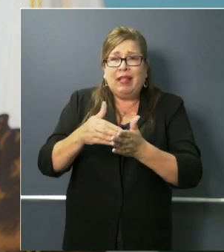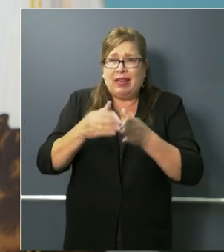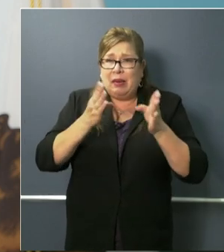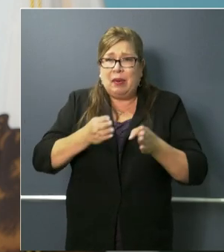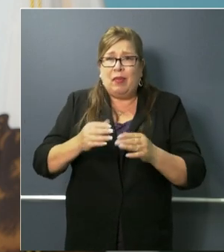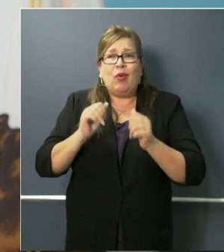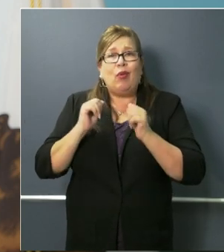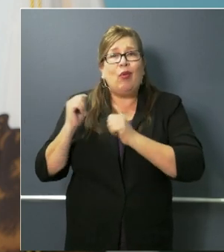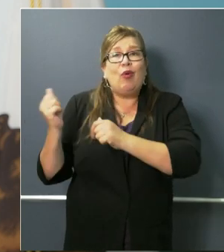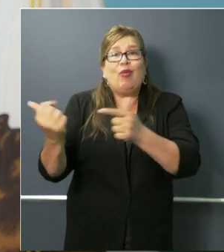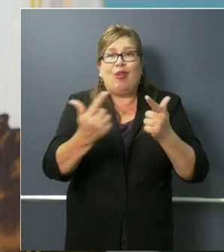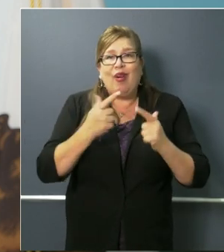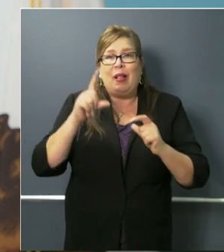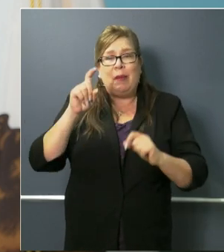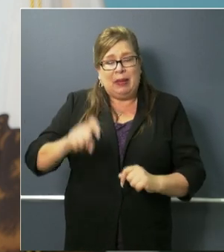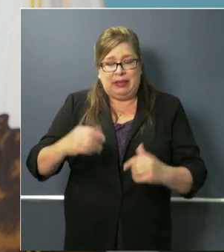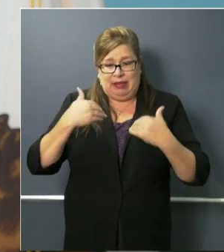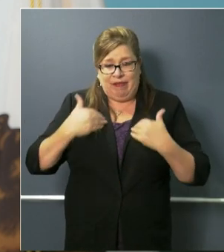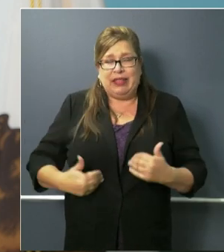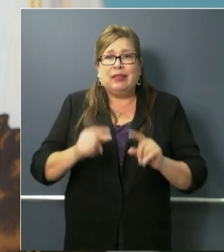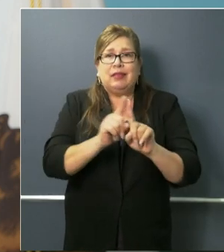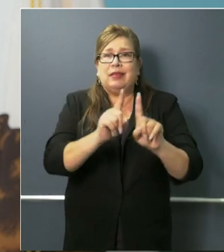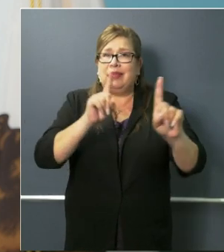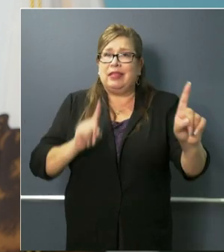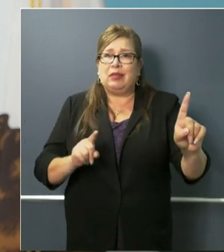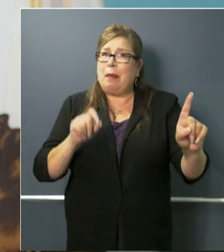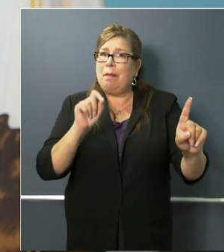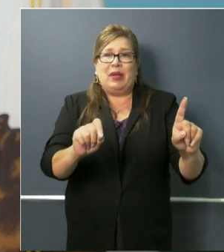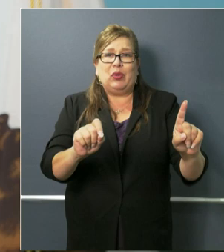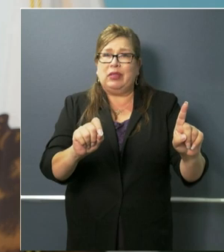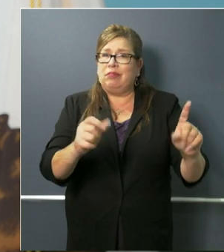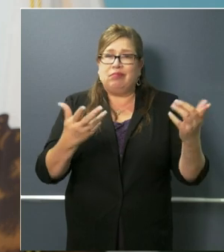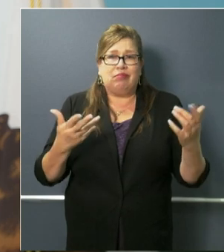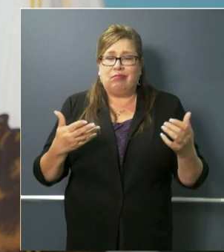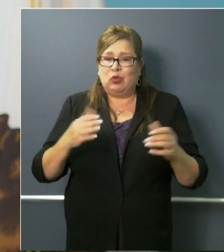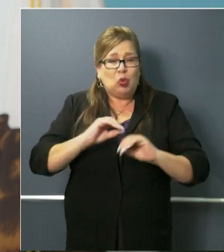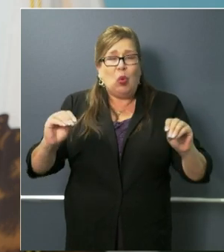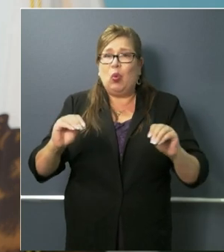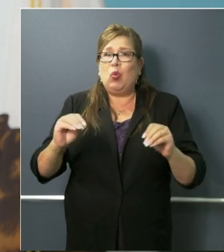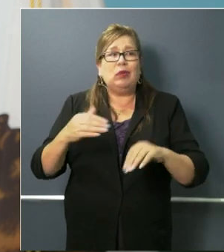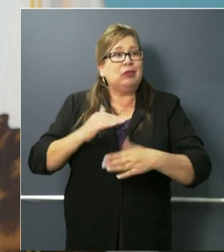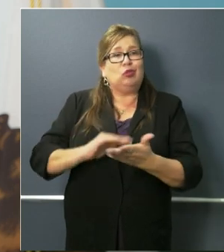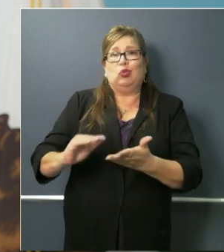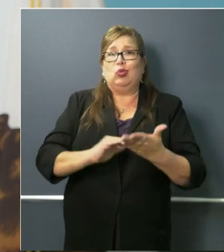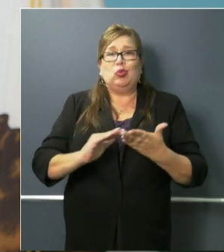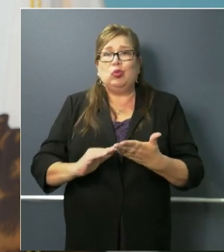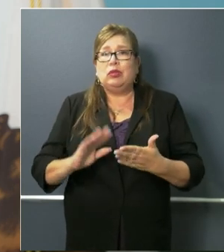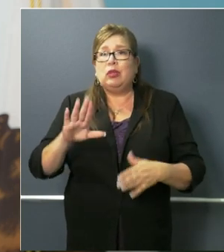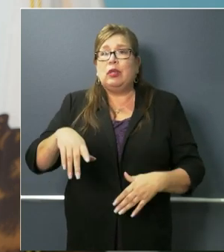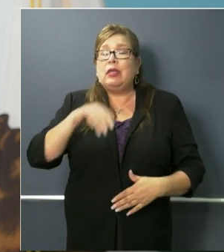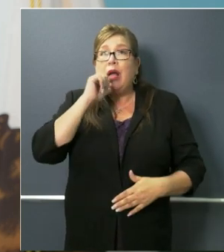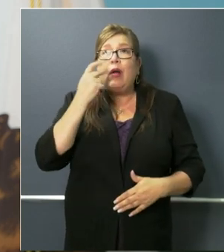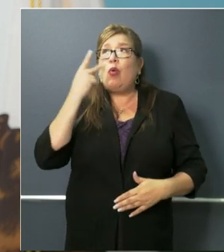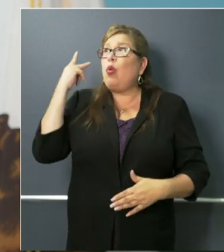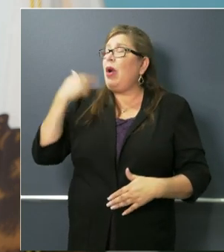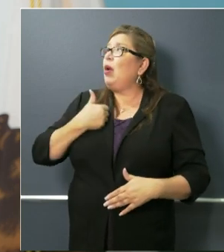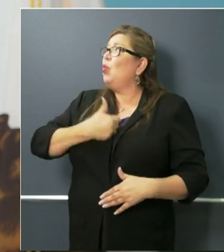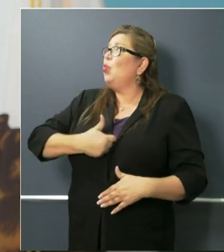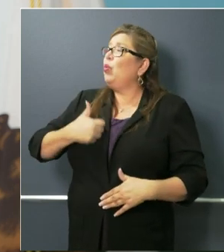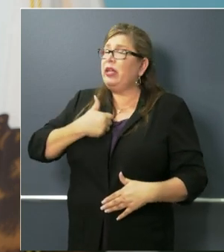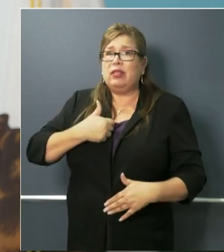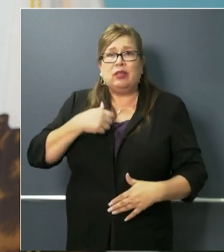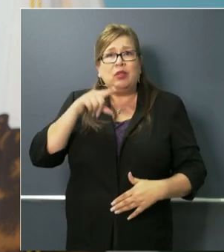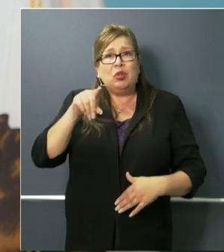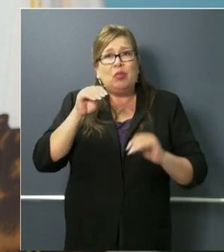practice physical distancing period full stop don't dream of regretting don't put other